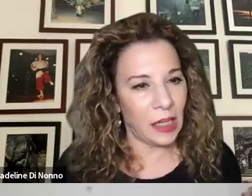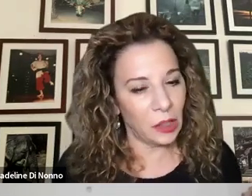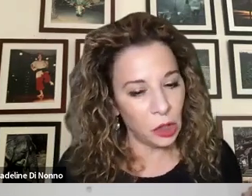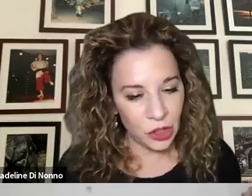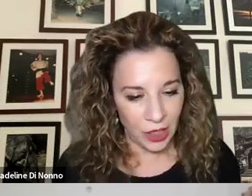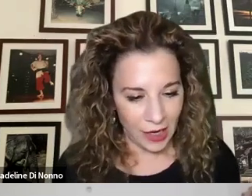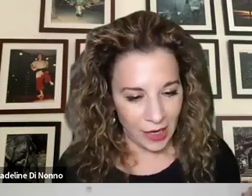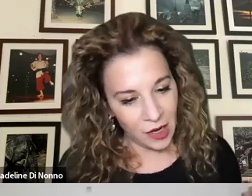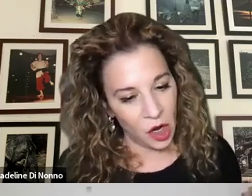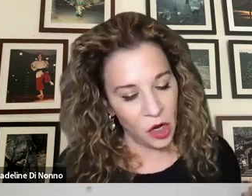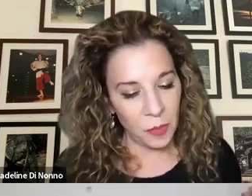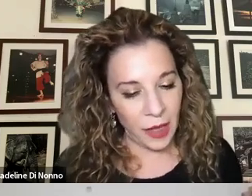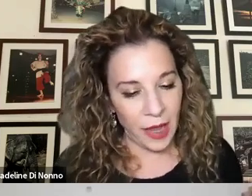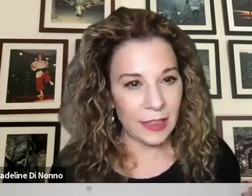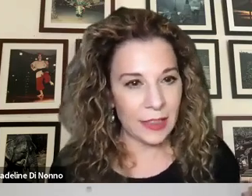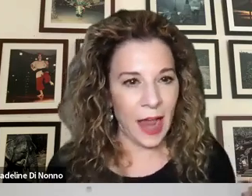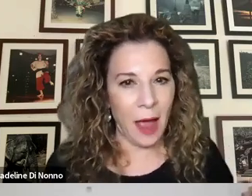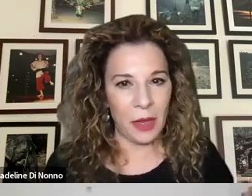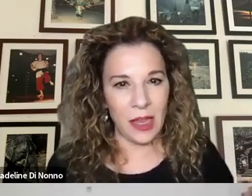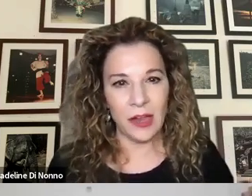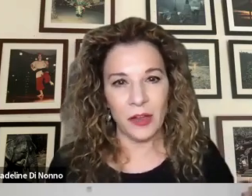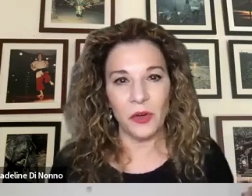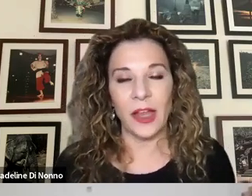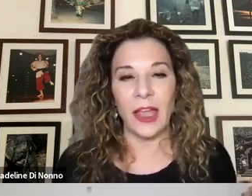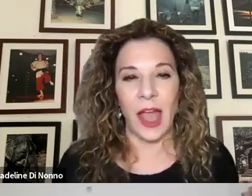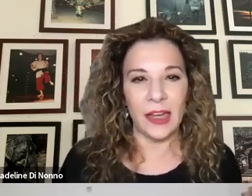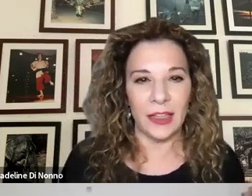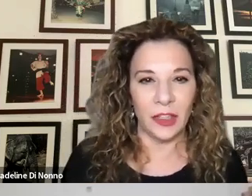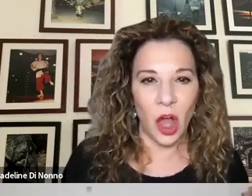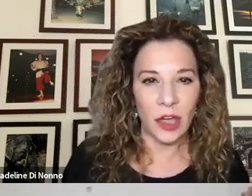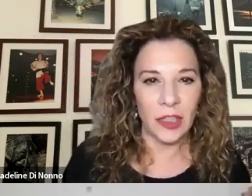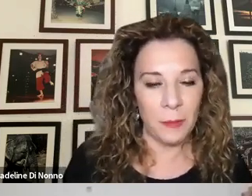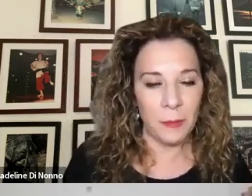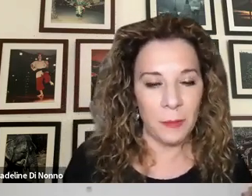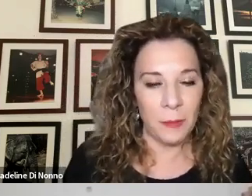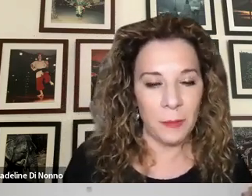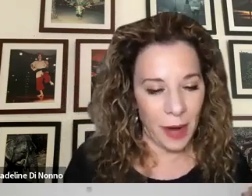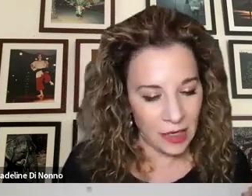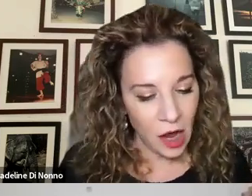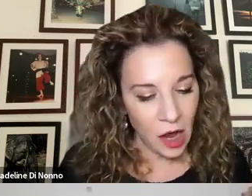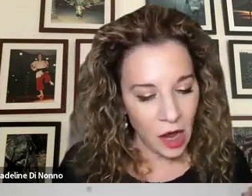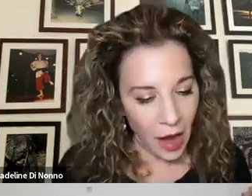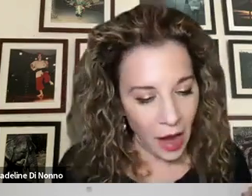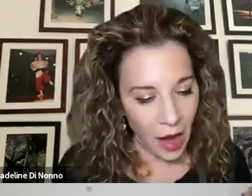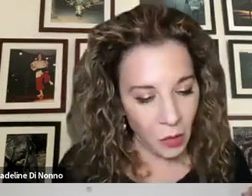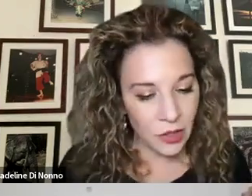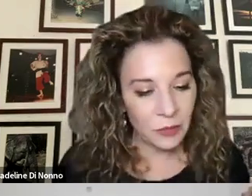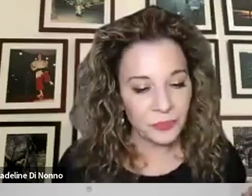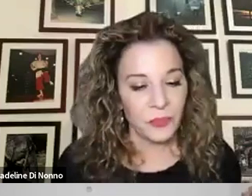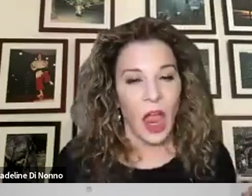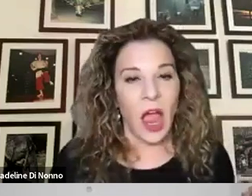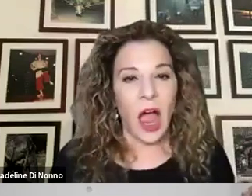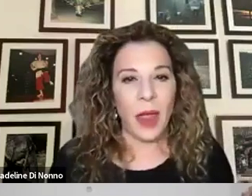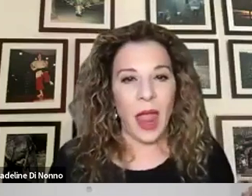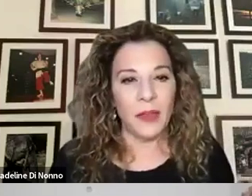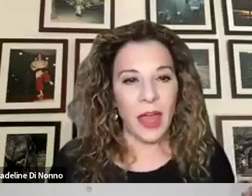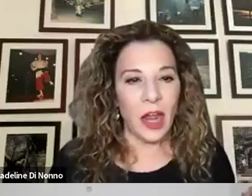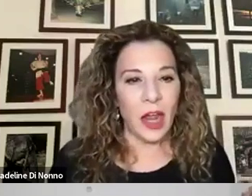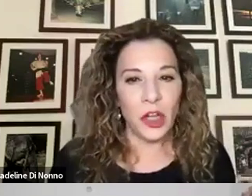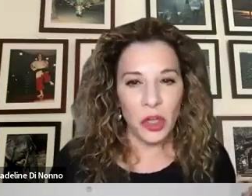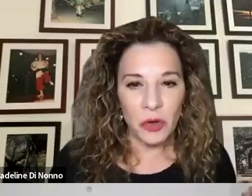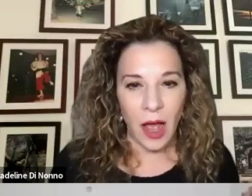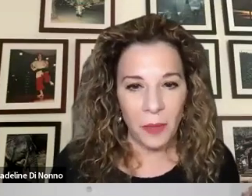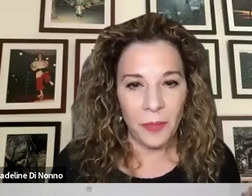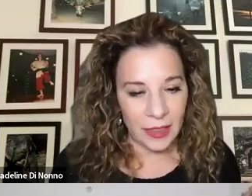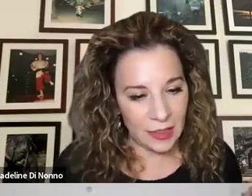Michaela Lucci, who plays Tabby, who, again, is a longtime bestie of ours. And